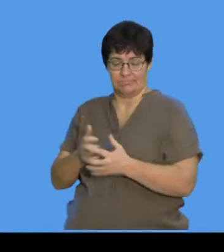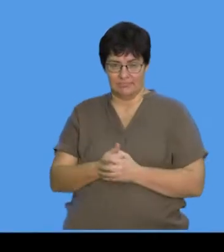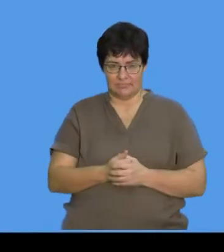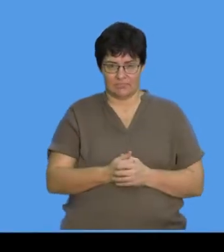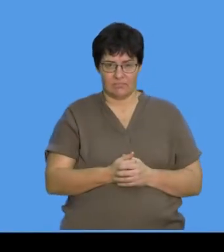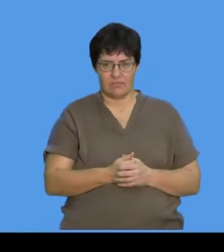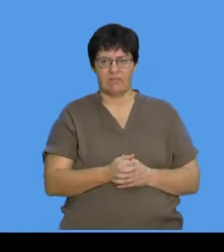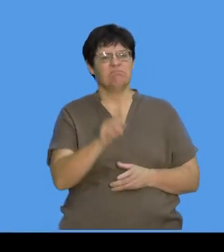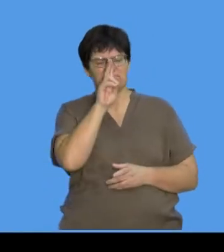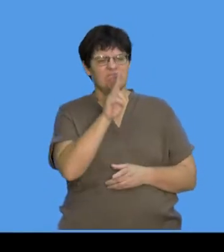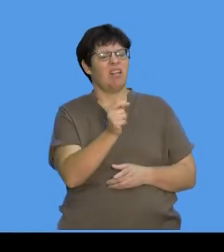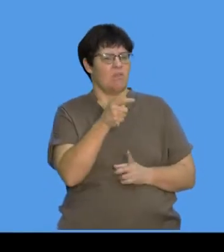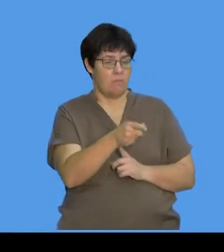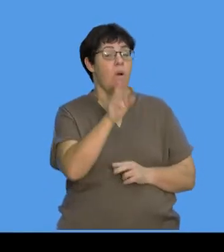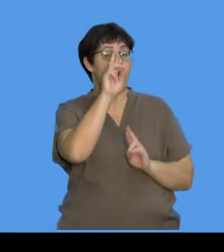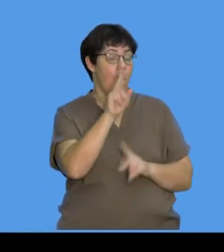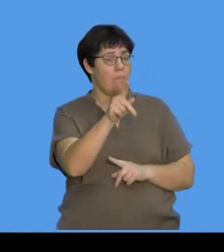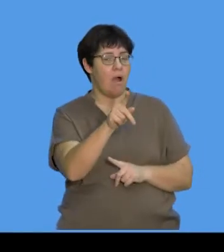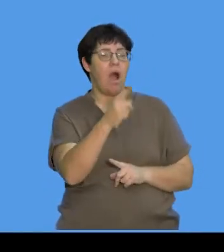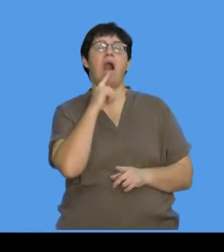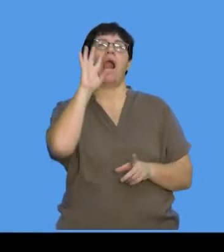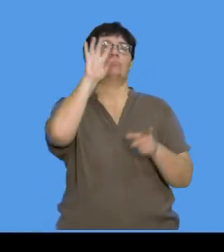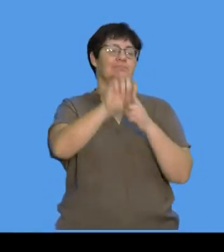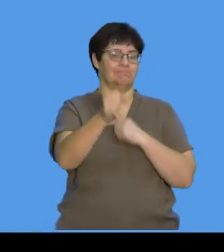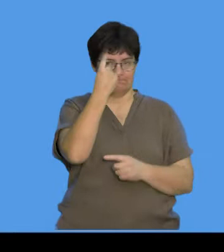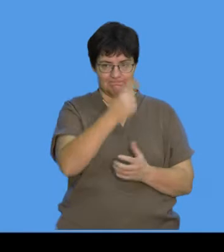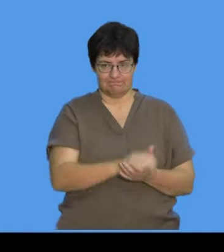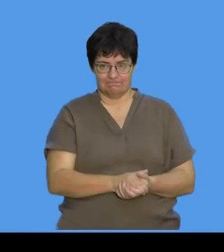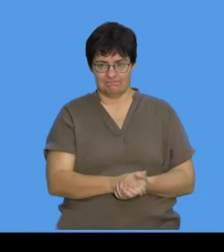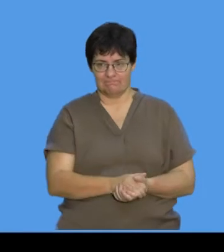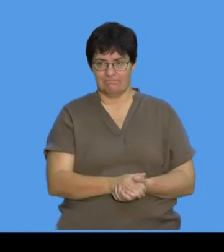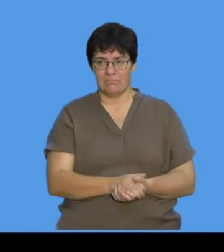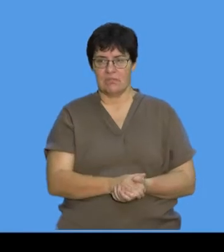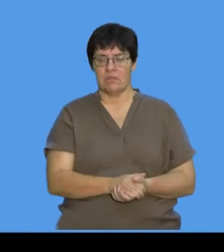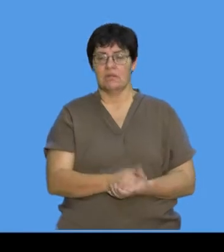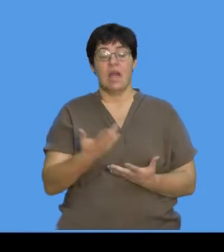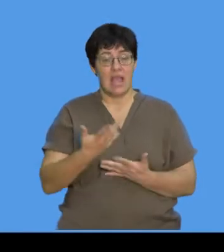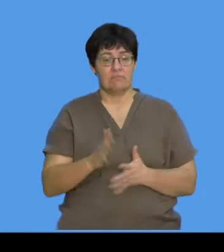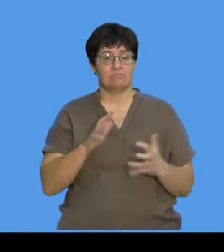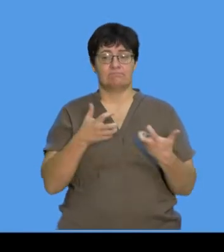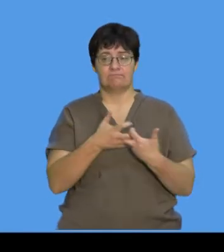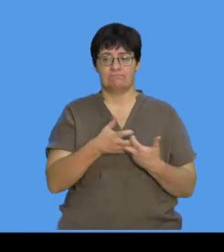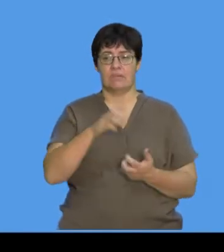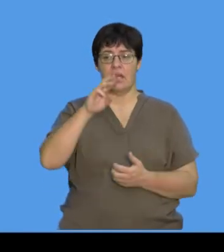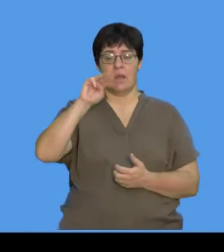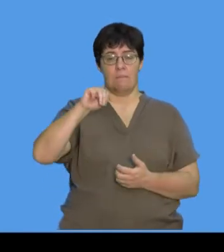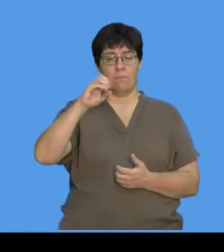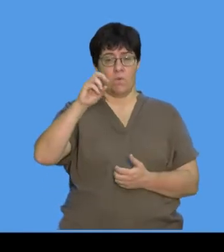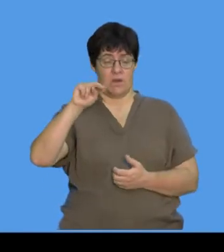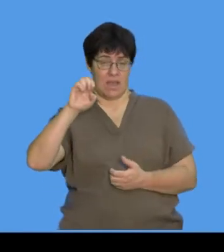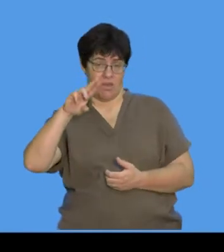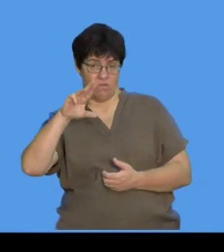Just have a look at a few that I'm hoping might ring a bell. Okay, so guys, if you belong to the kingdom manera,